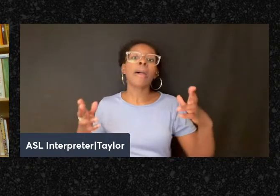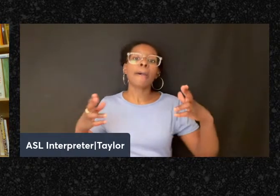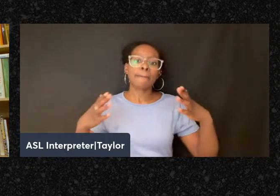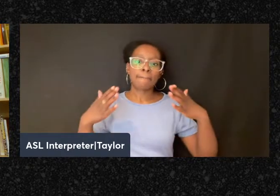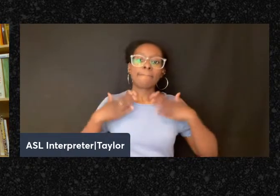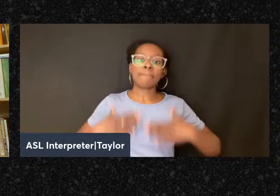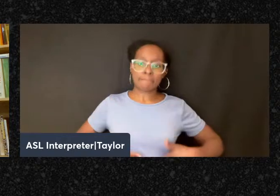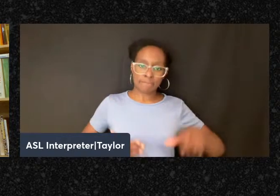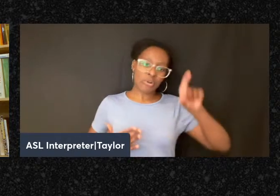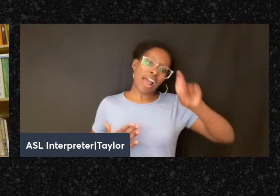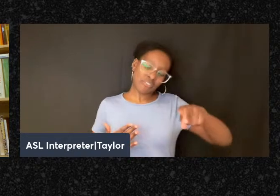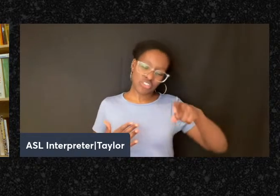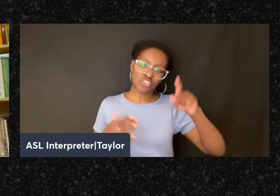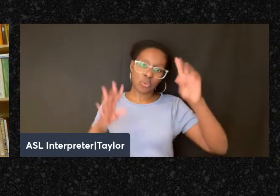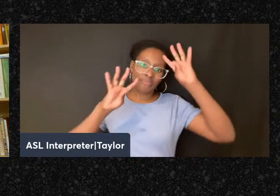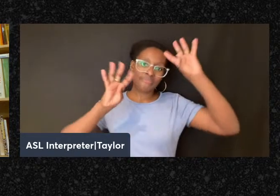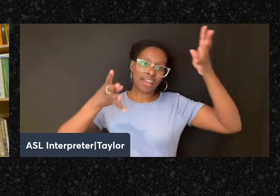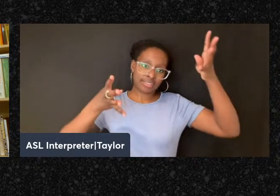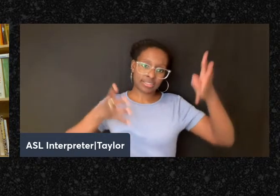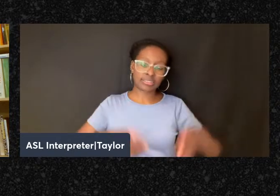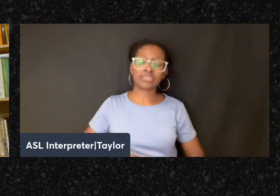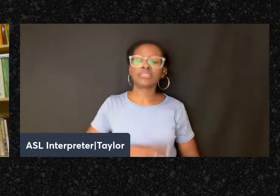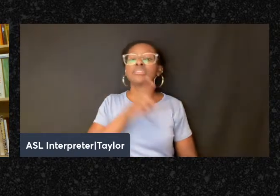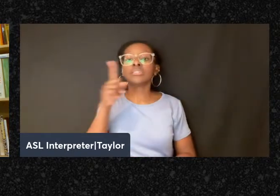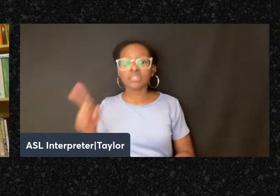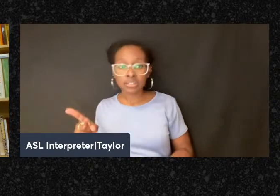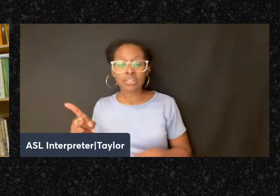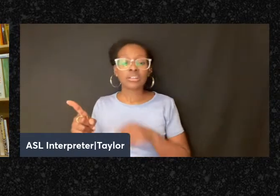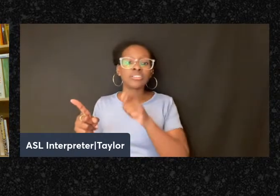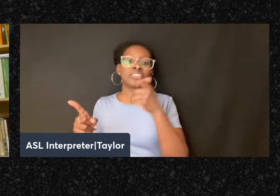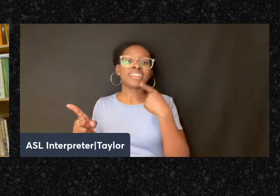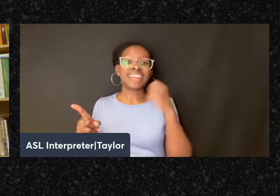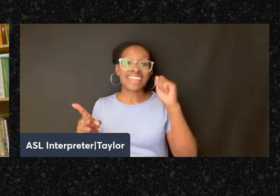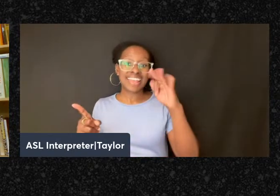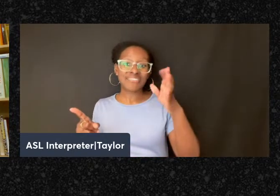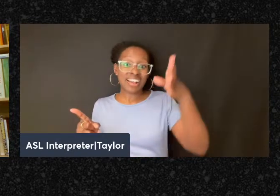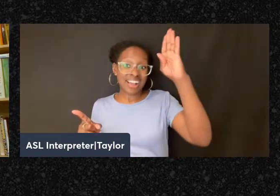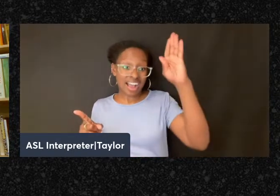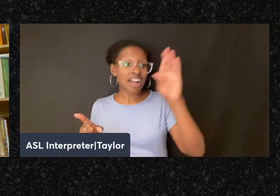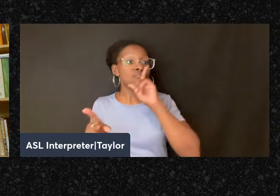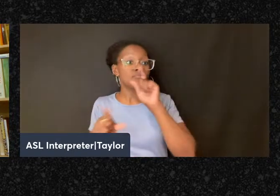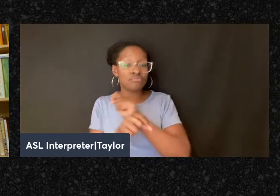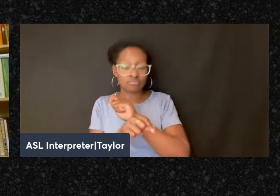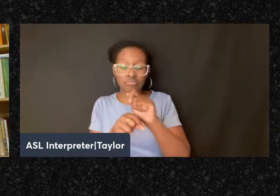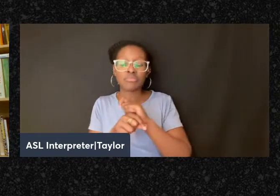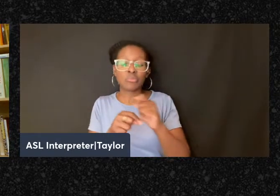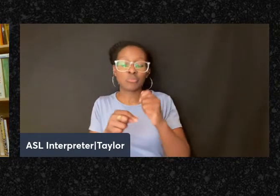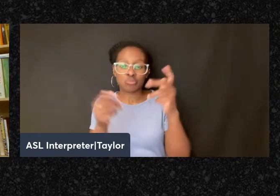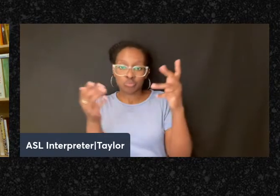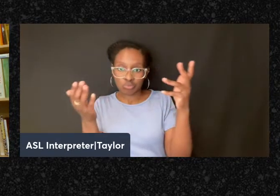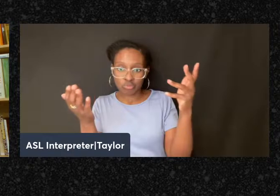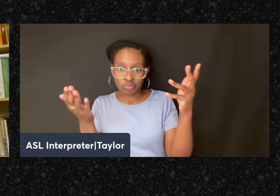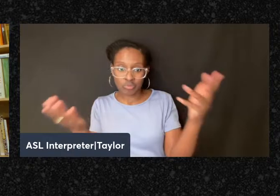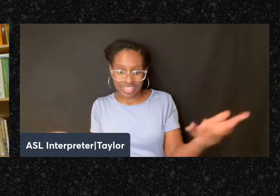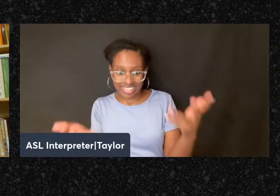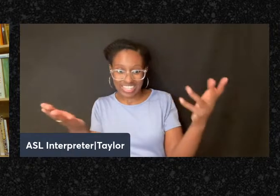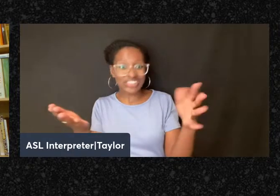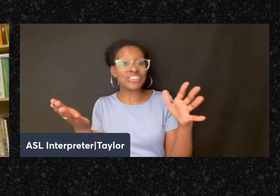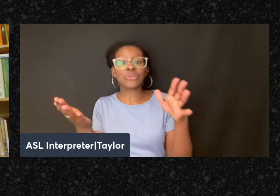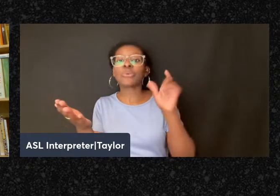said, if God really existed, we would have to abolish him. So the